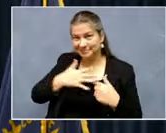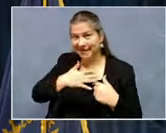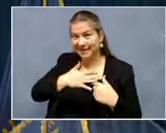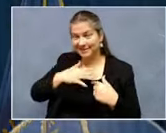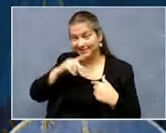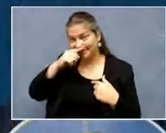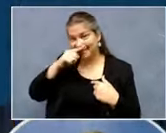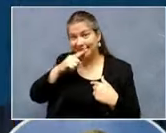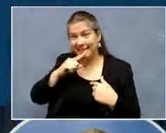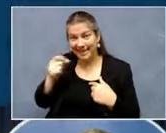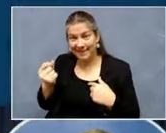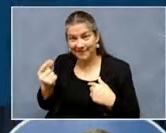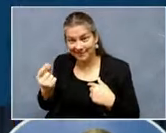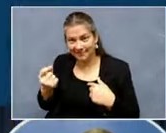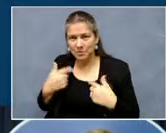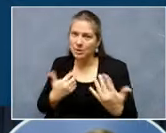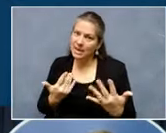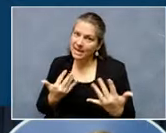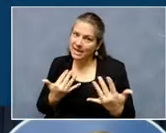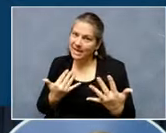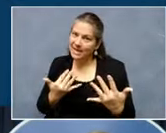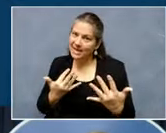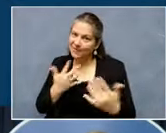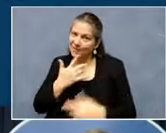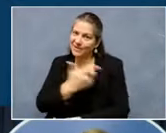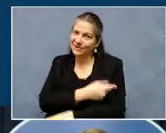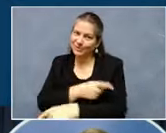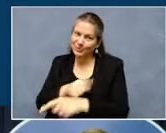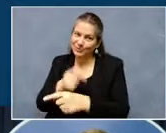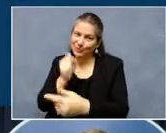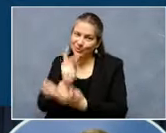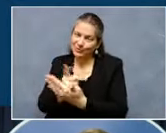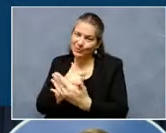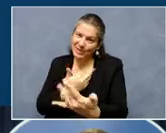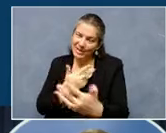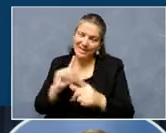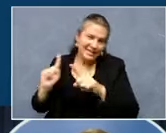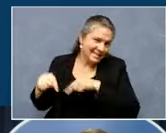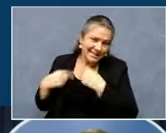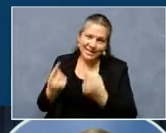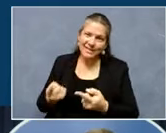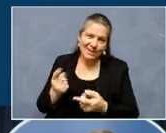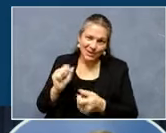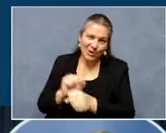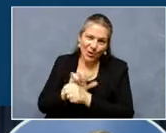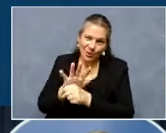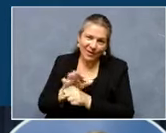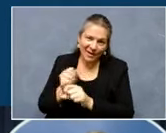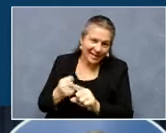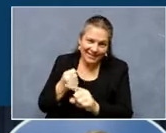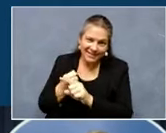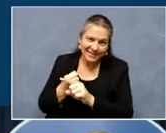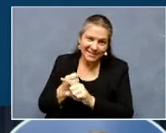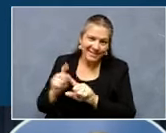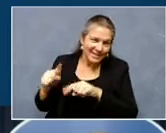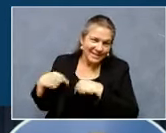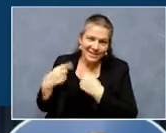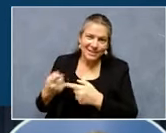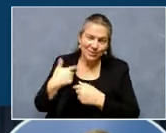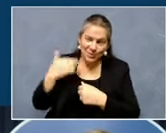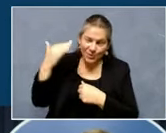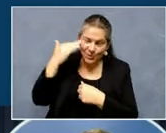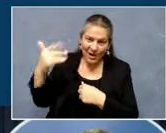waiting on the news for the vaccine to be approved since COVID hit or since we knew there would be vaccines.